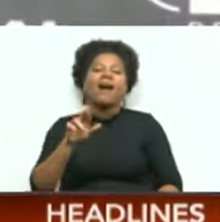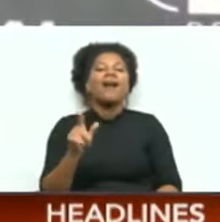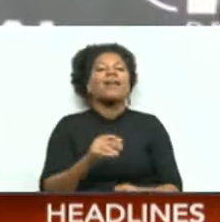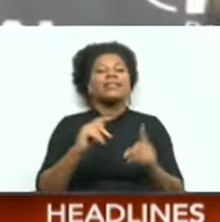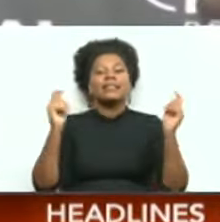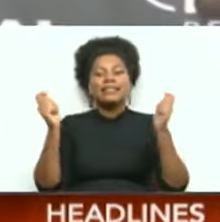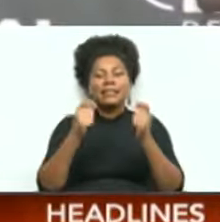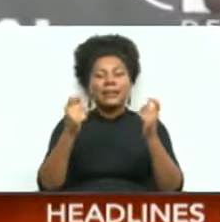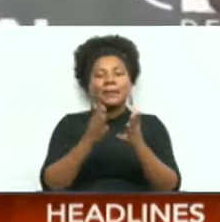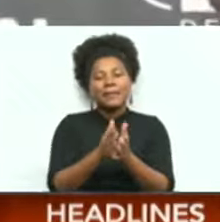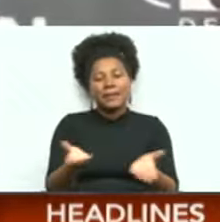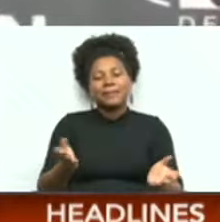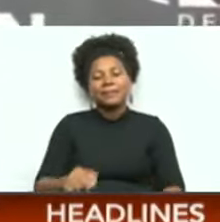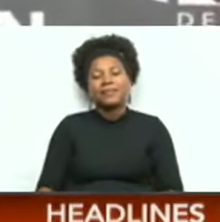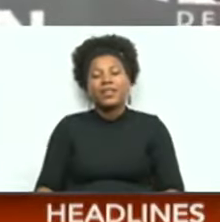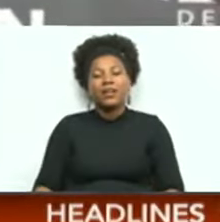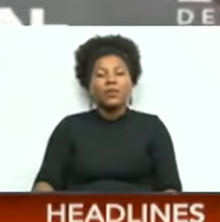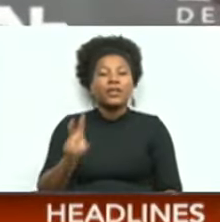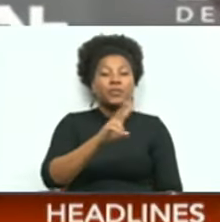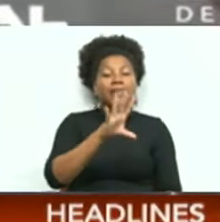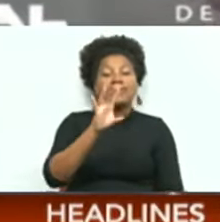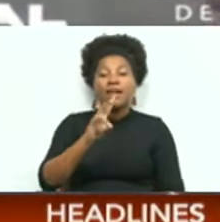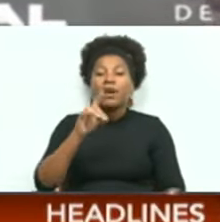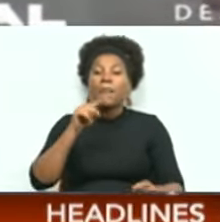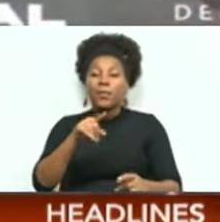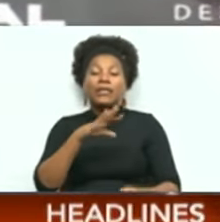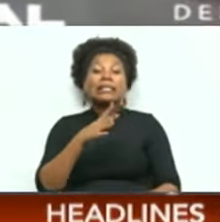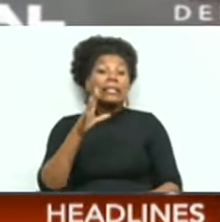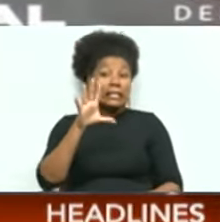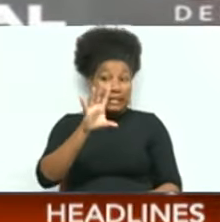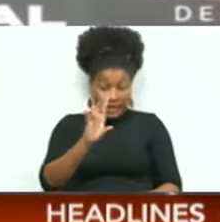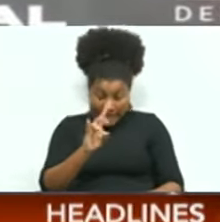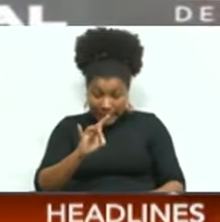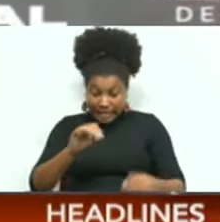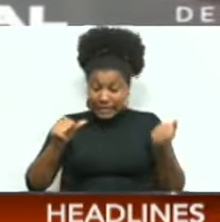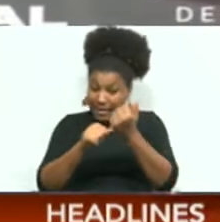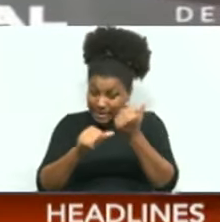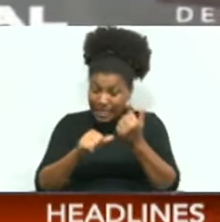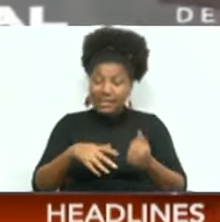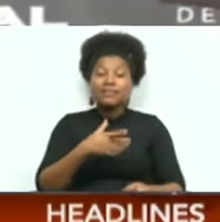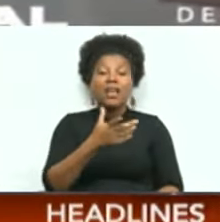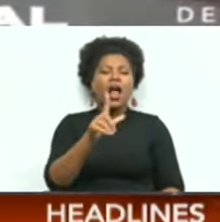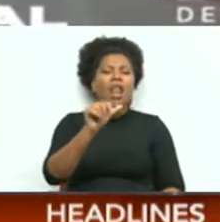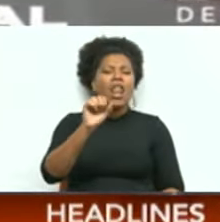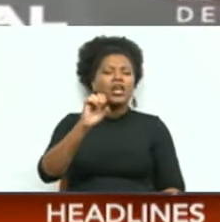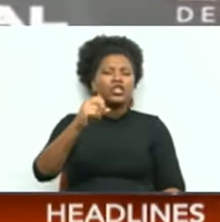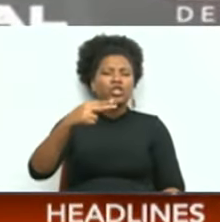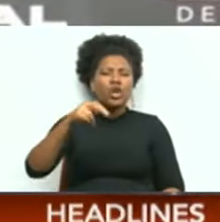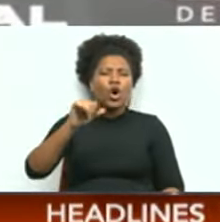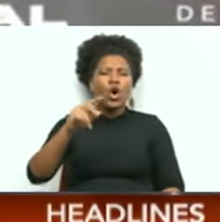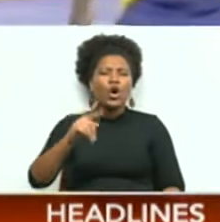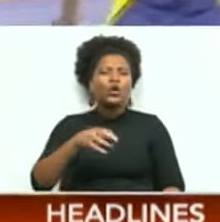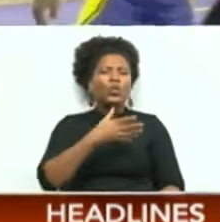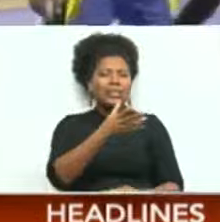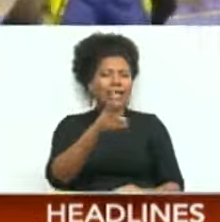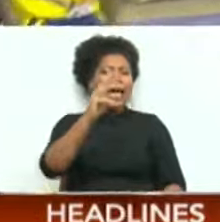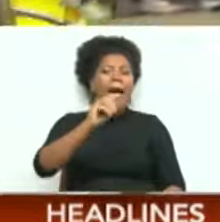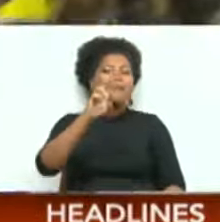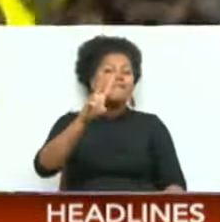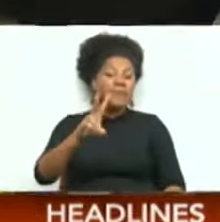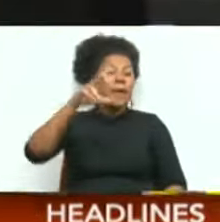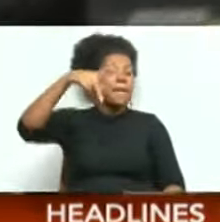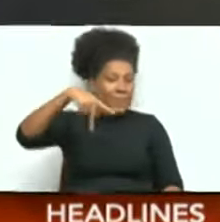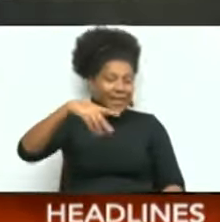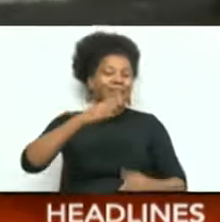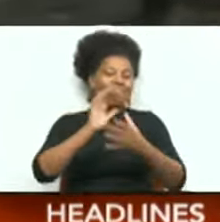With his 27 points, 16 rebounds, 8 assists along with 4 big blocks, LaShawn Alfred was named the finals MVP. On